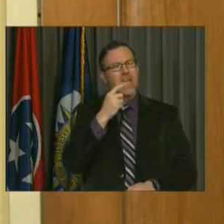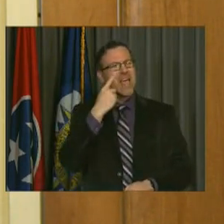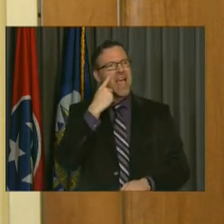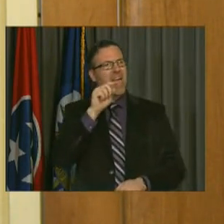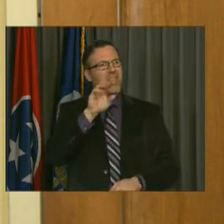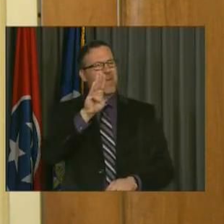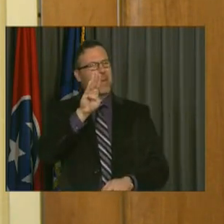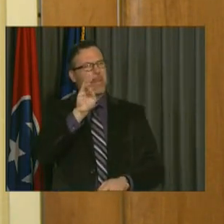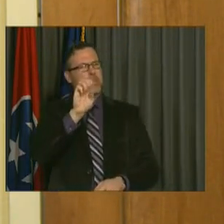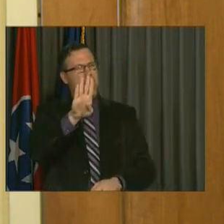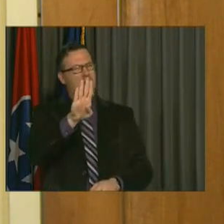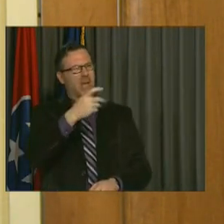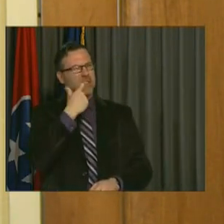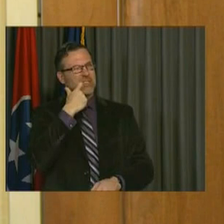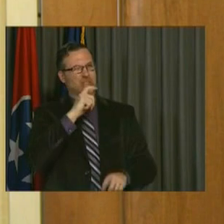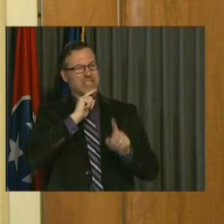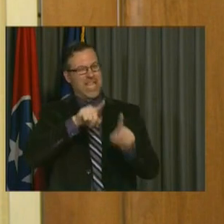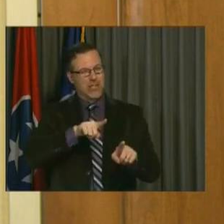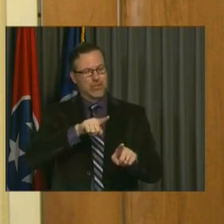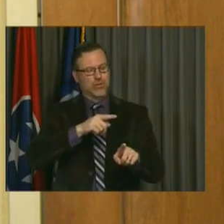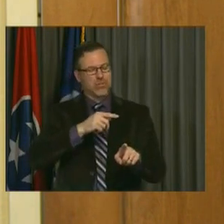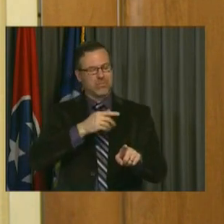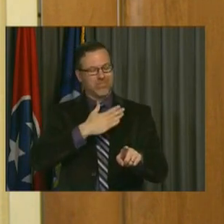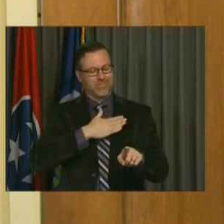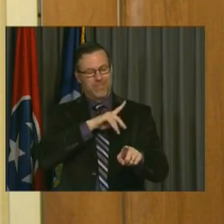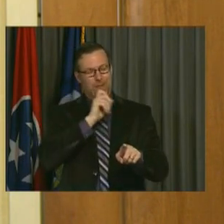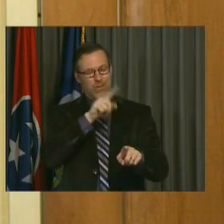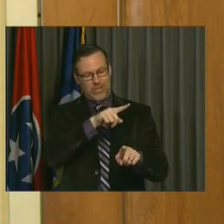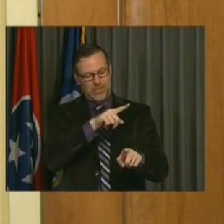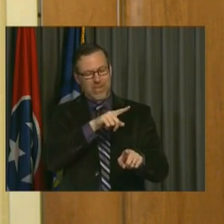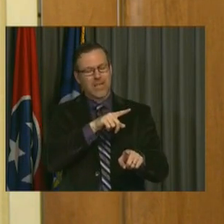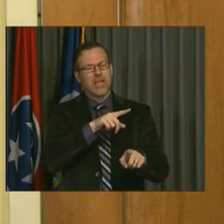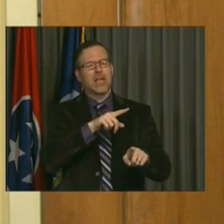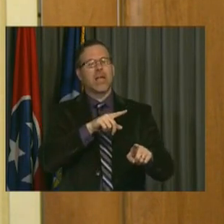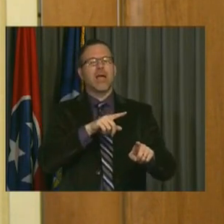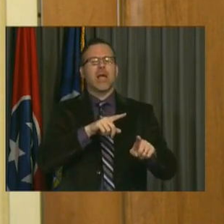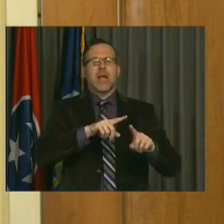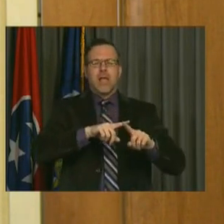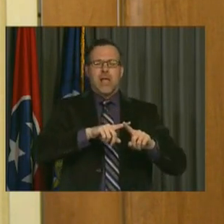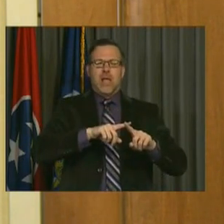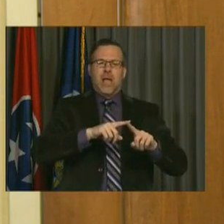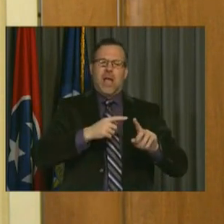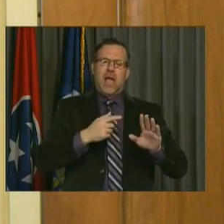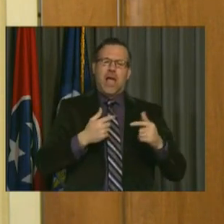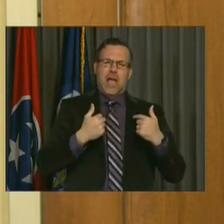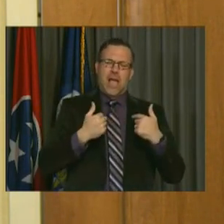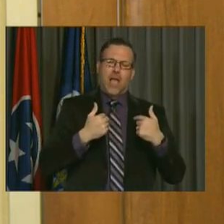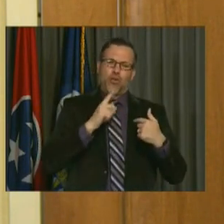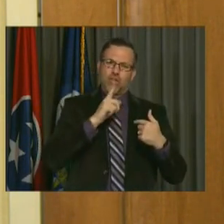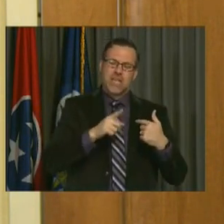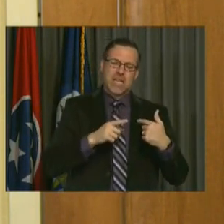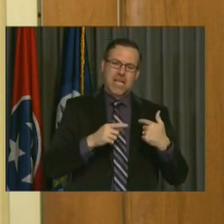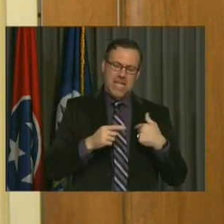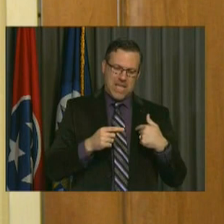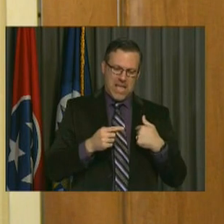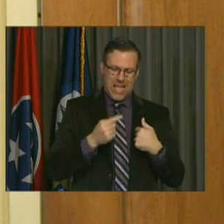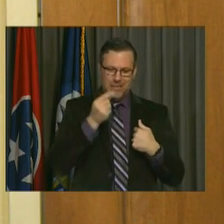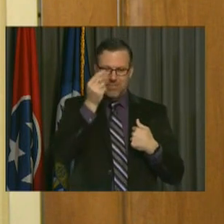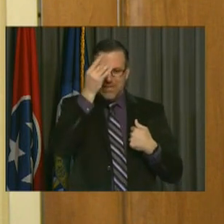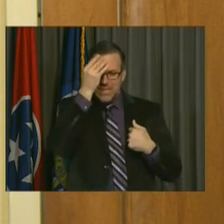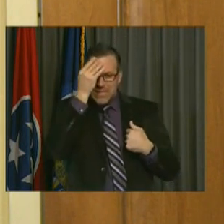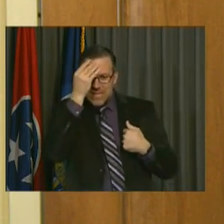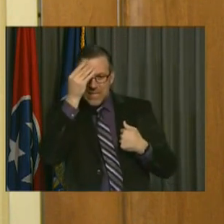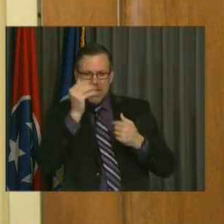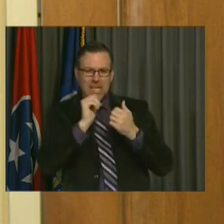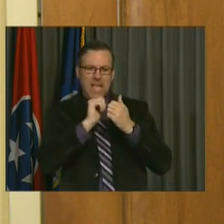basically covered my question just now, Councilmember Mendez. But I was really thinking about how you can get more granular